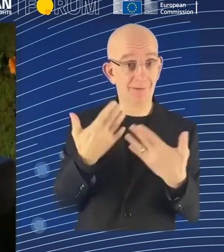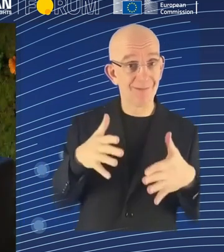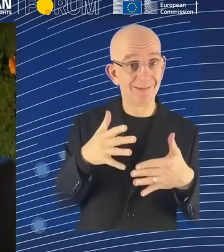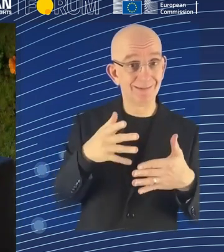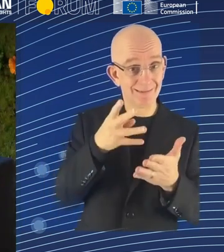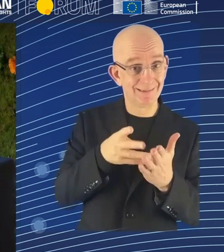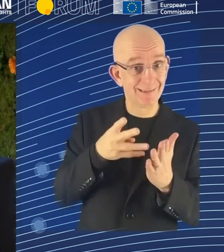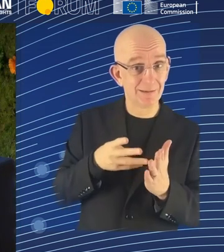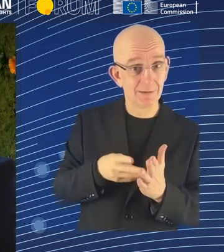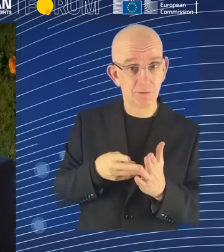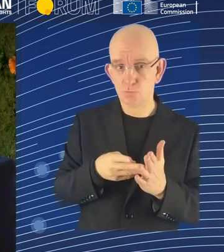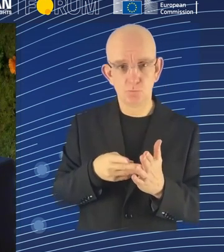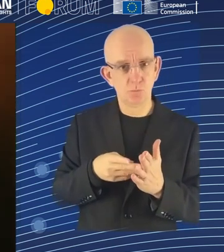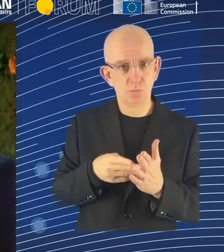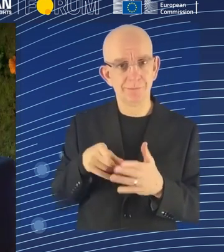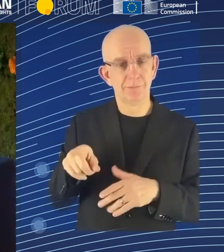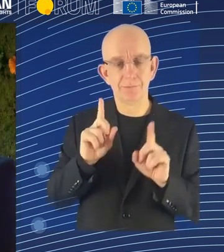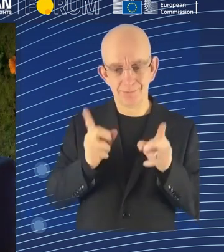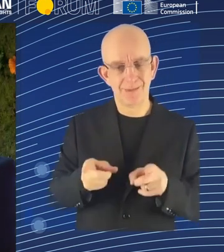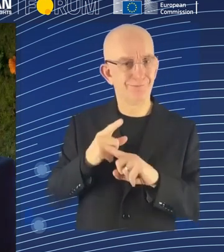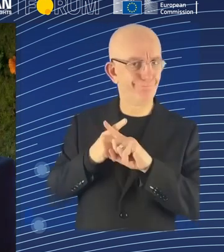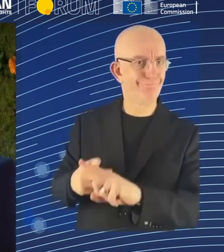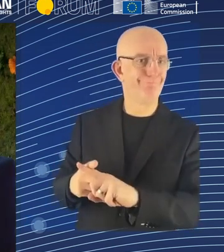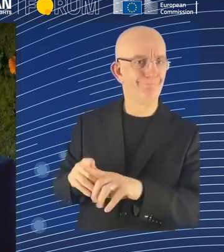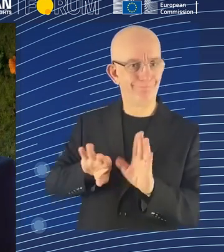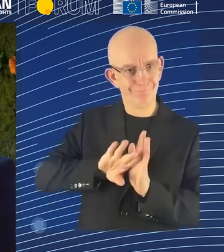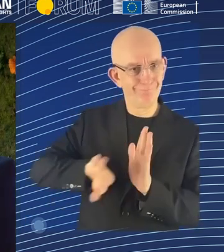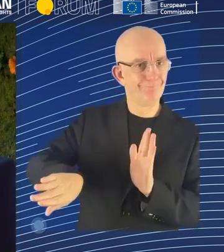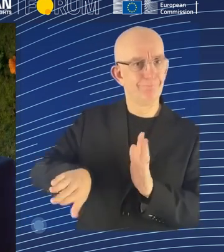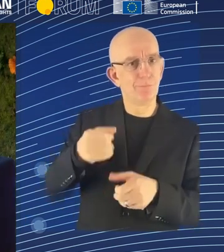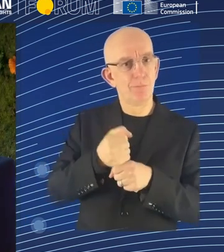I mean, there is a consensus. Okay. Who wants to go next?